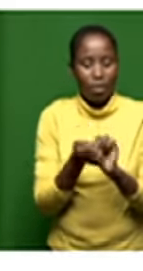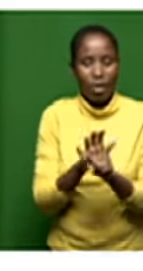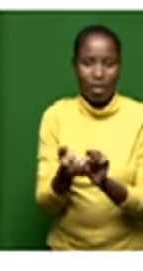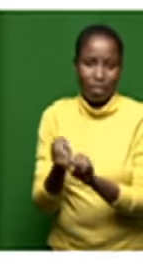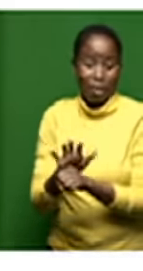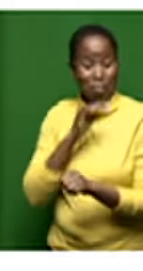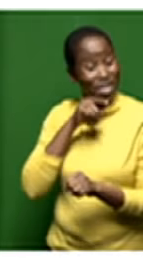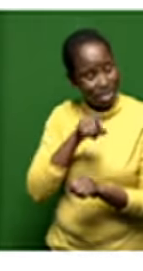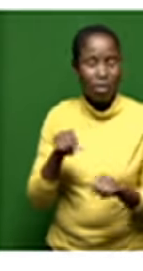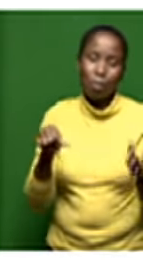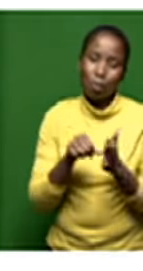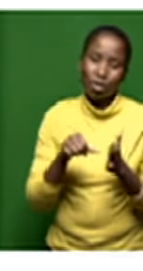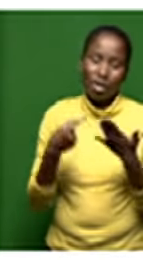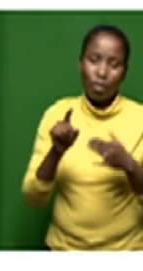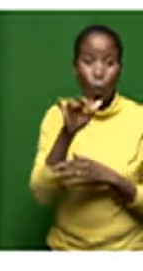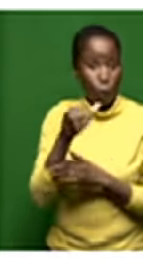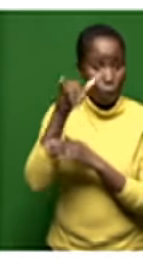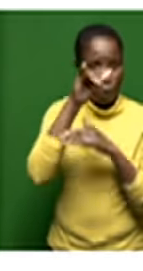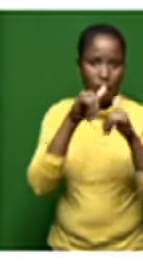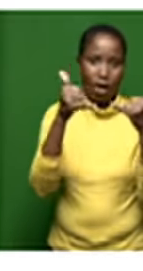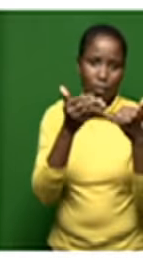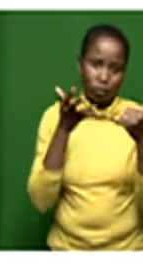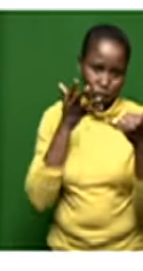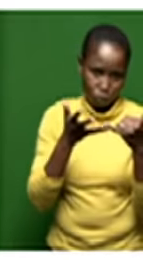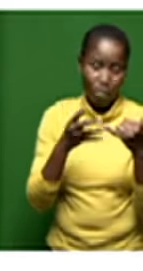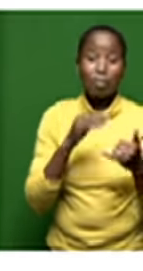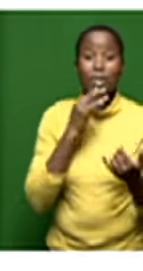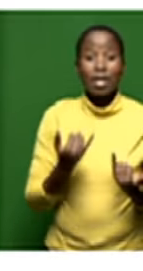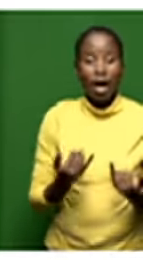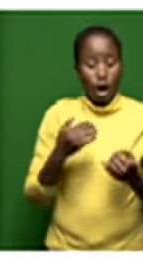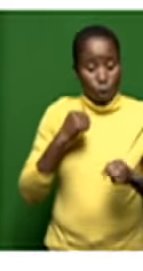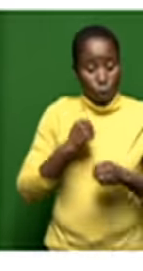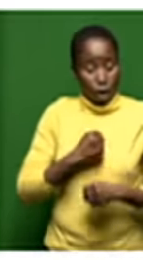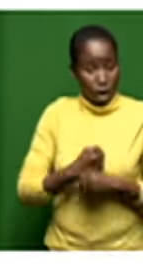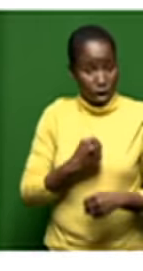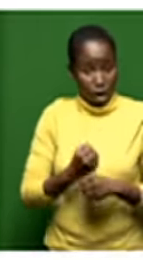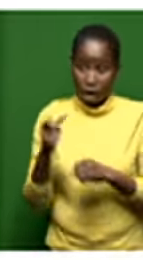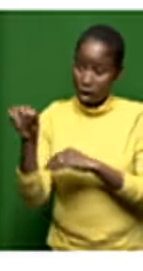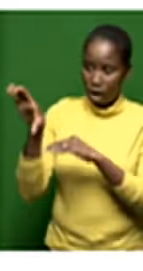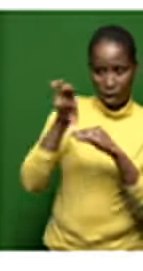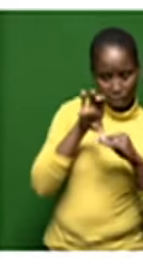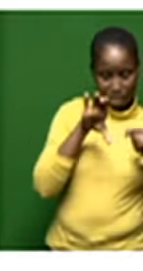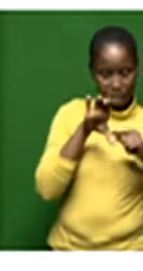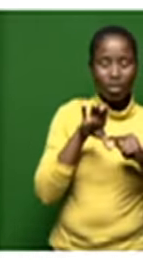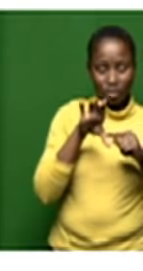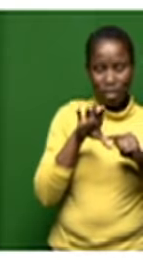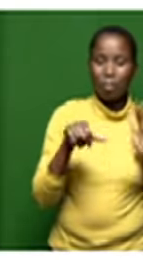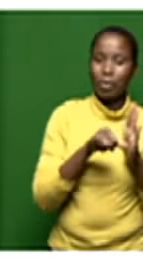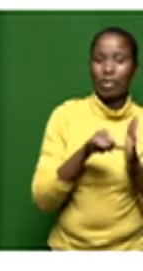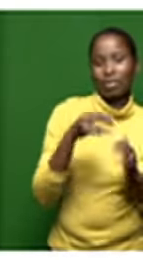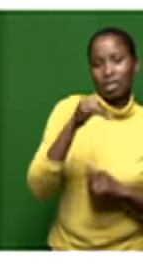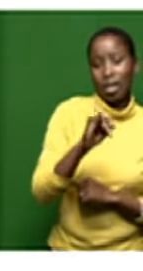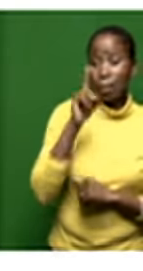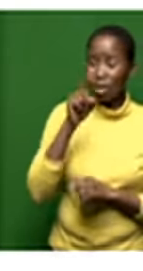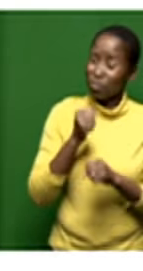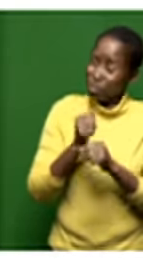for the airline as i said earlier as well because the operating capital is thin as well we need to look after it very carefully and make sure that